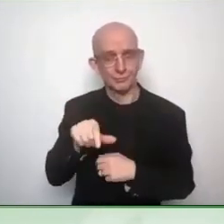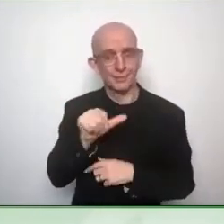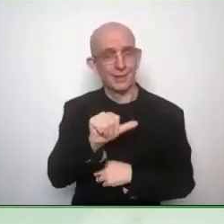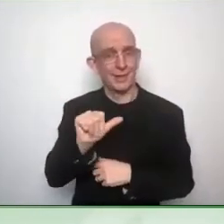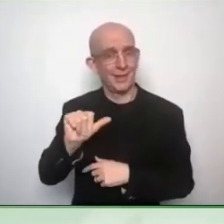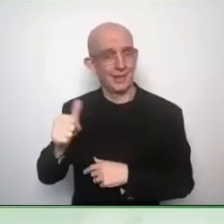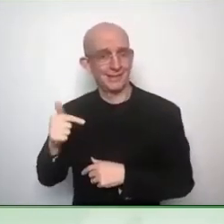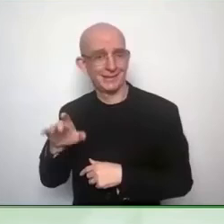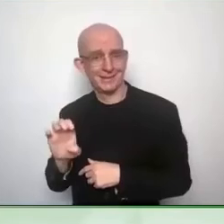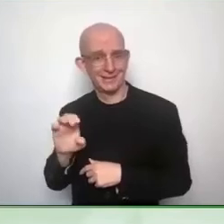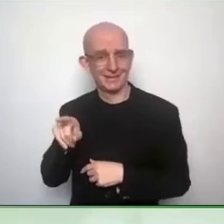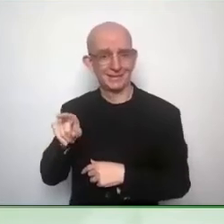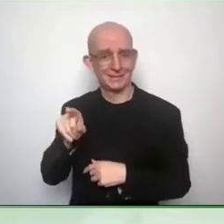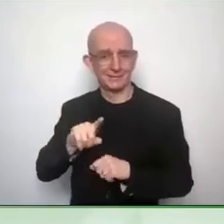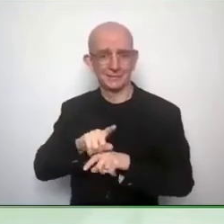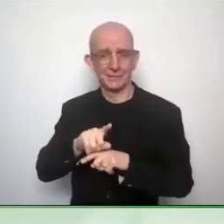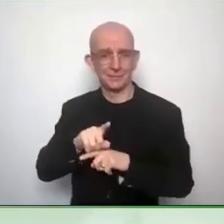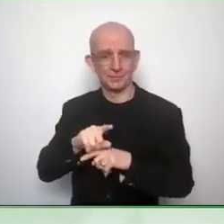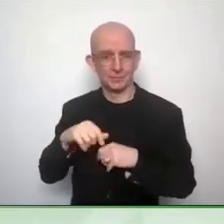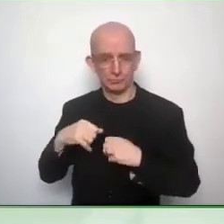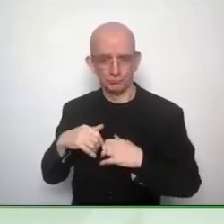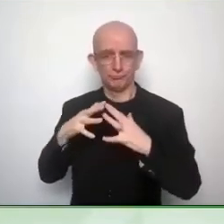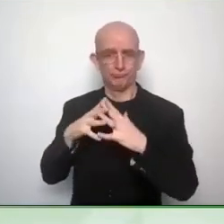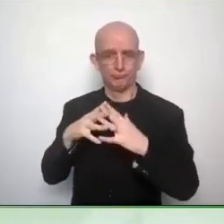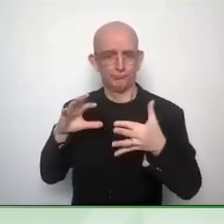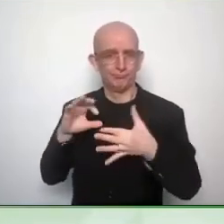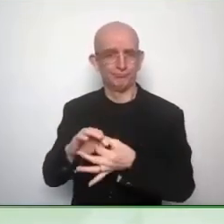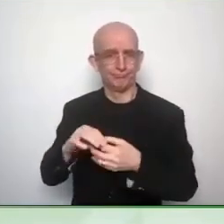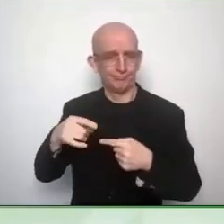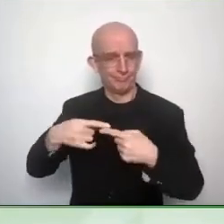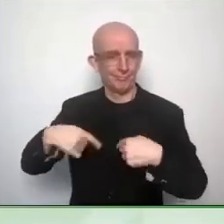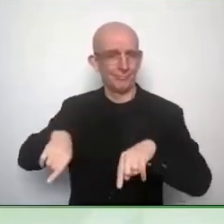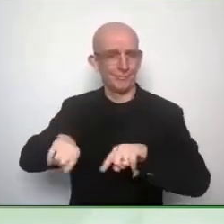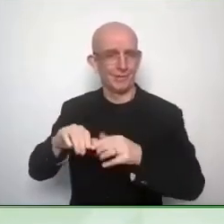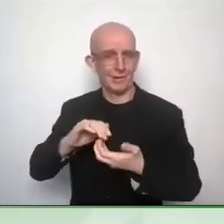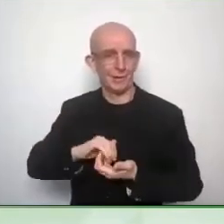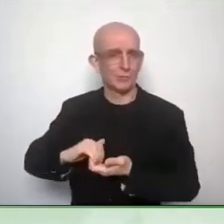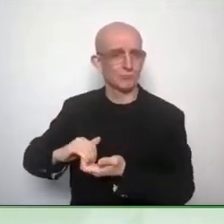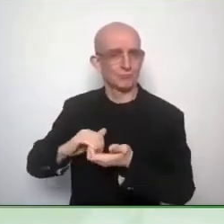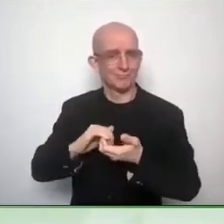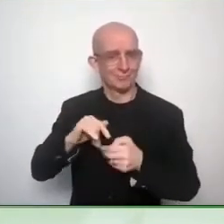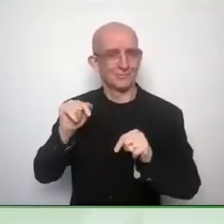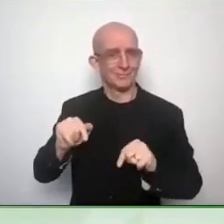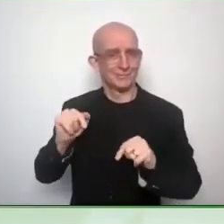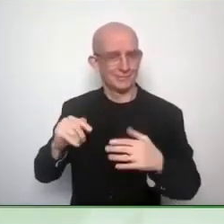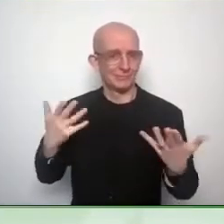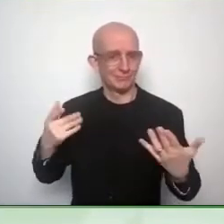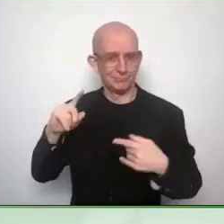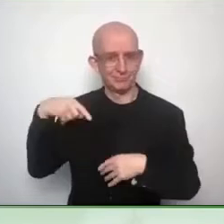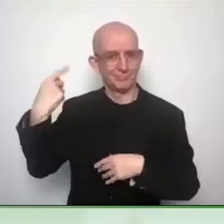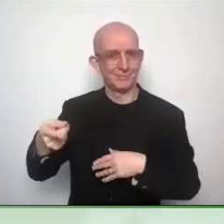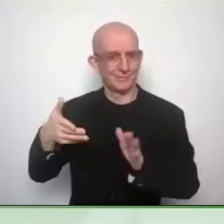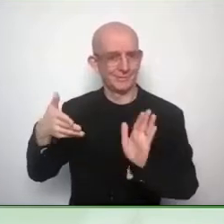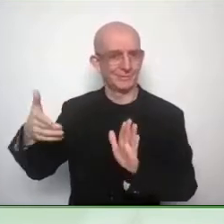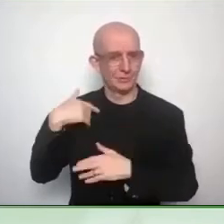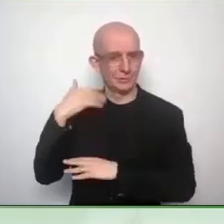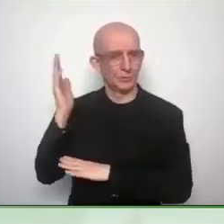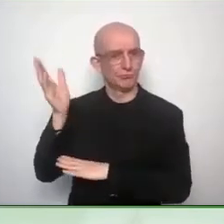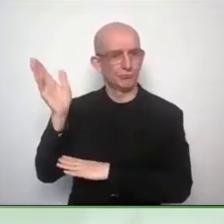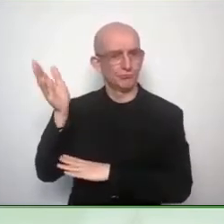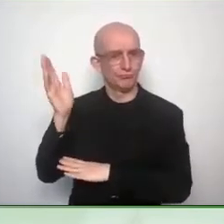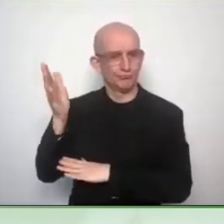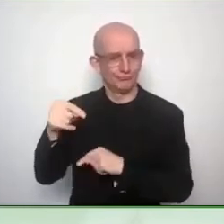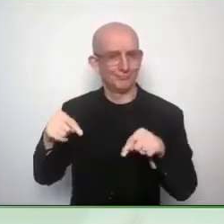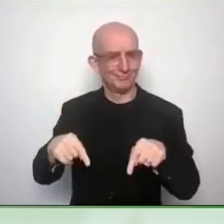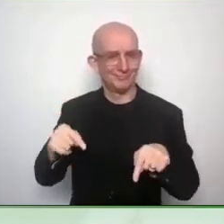And so that's the Global Alliance of Assistive Technology Organizations, because we really feel that we have to make that collaboration with all our sister